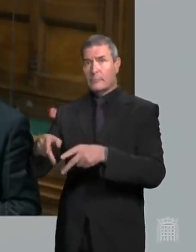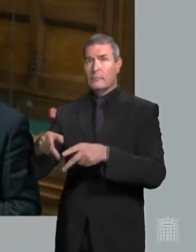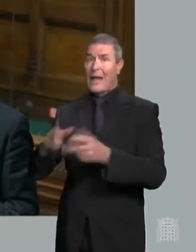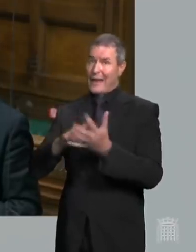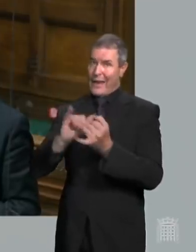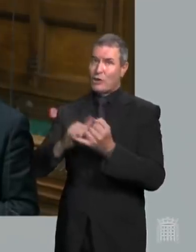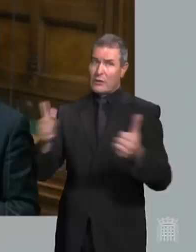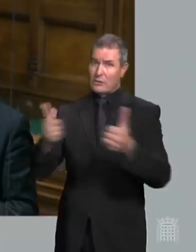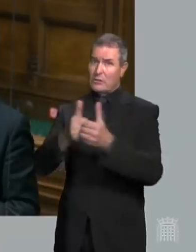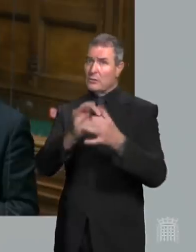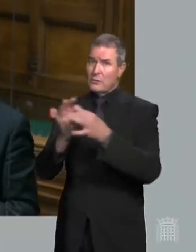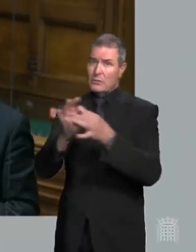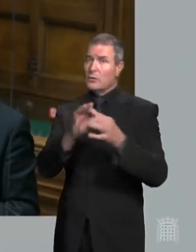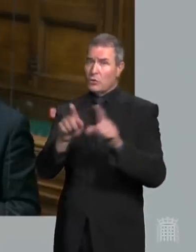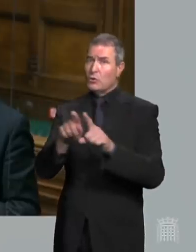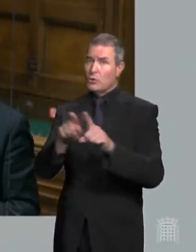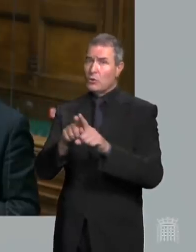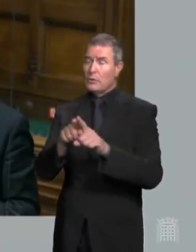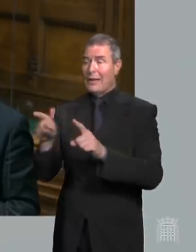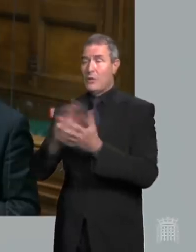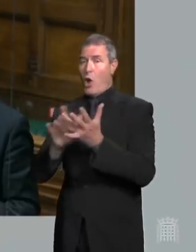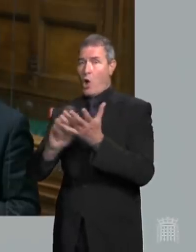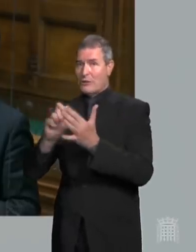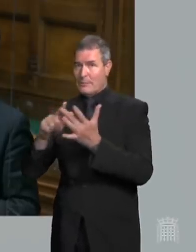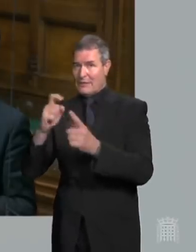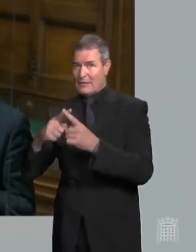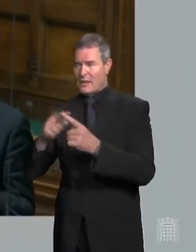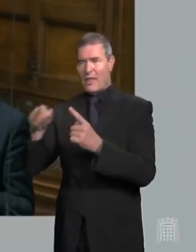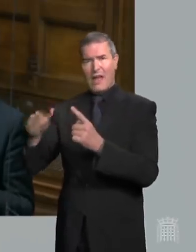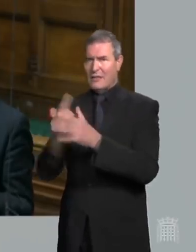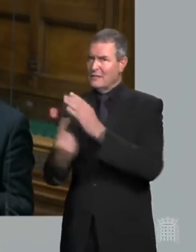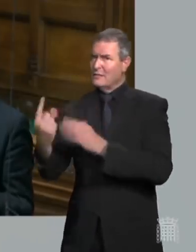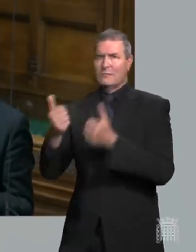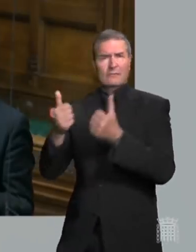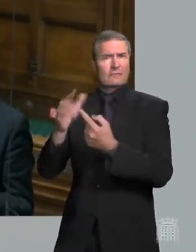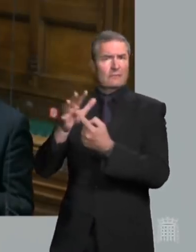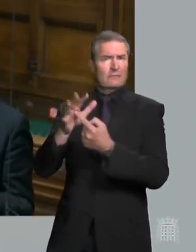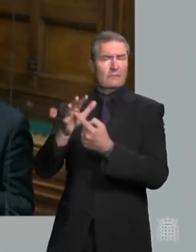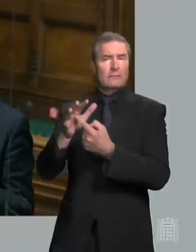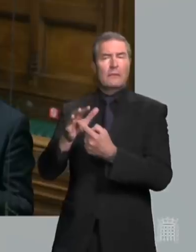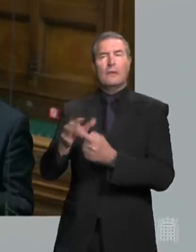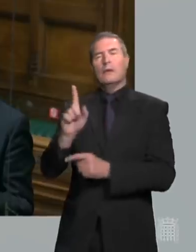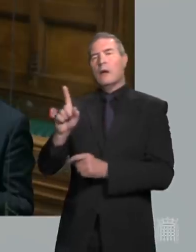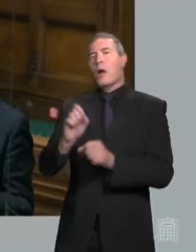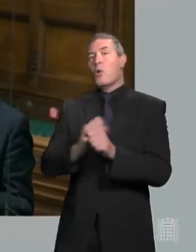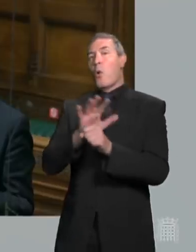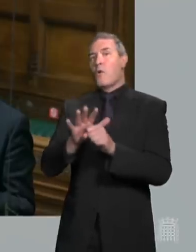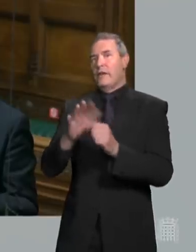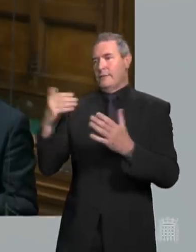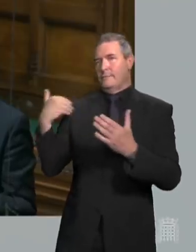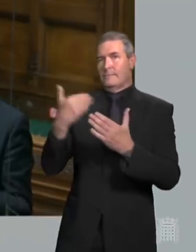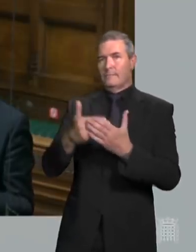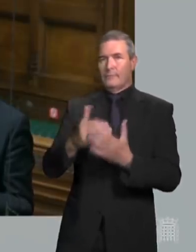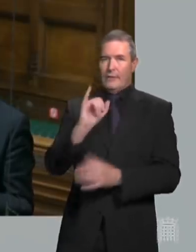because these people would likely otherwise be in hospital he will also understand the huge impact that the Covid pandemic has